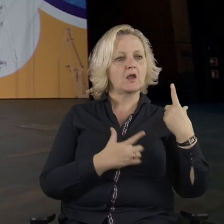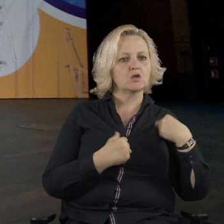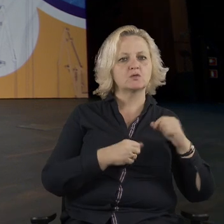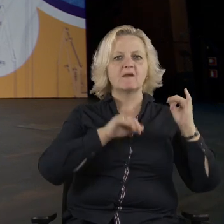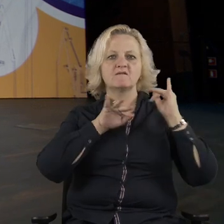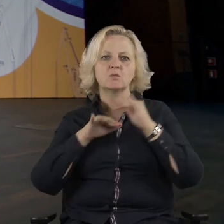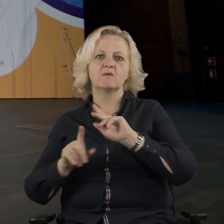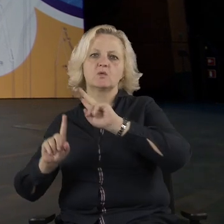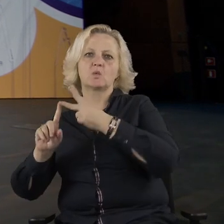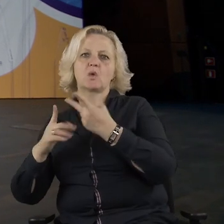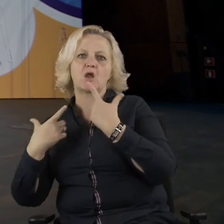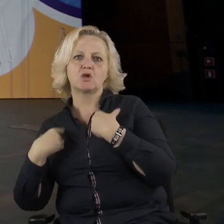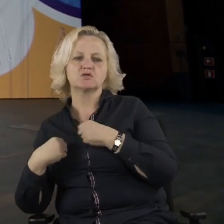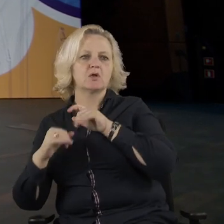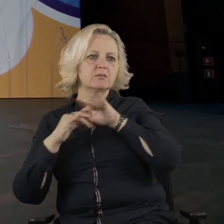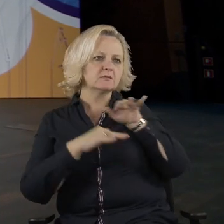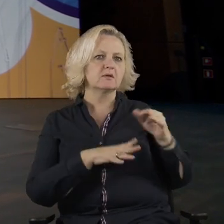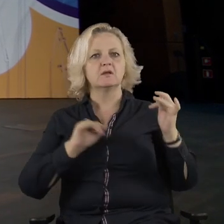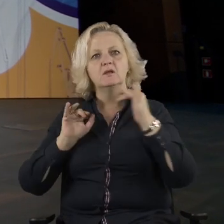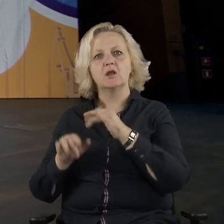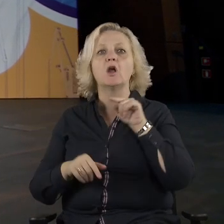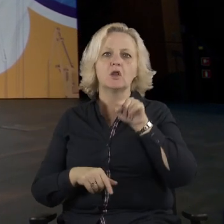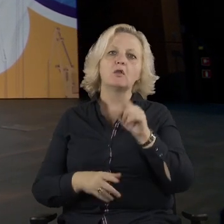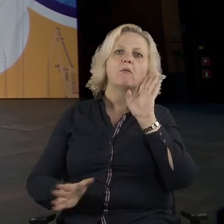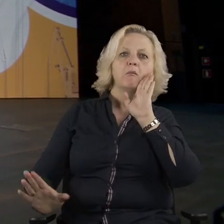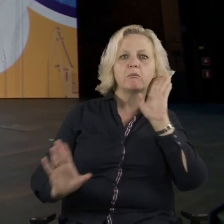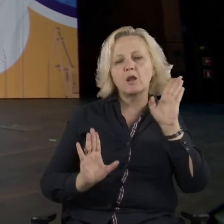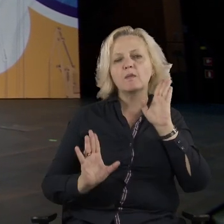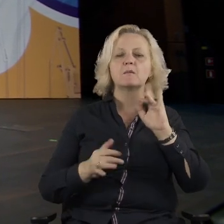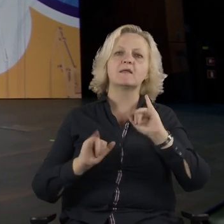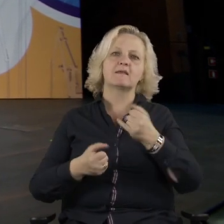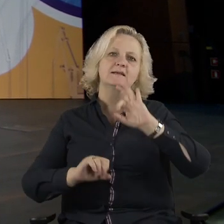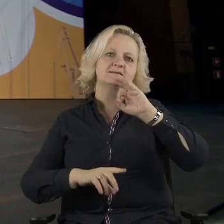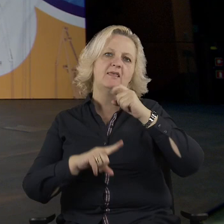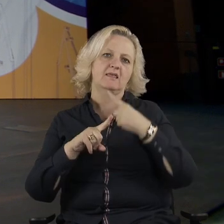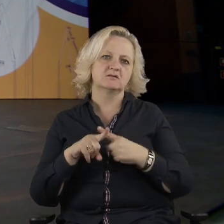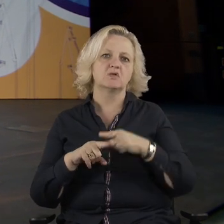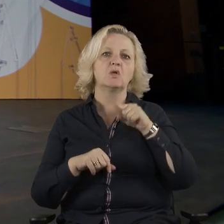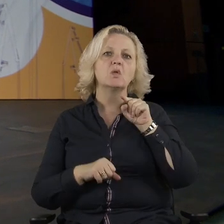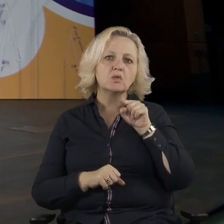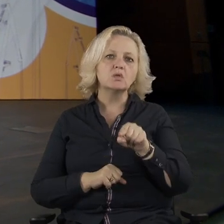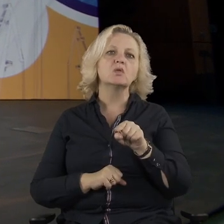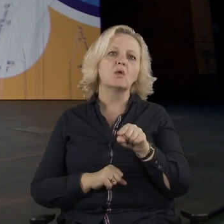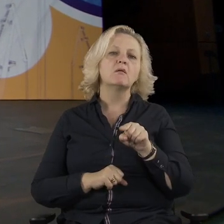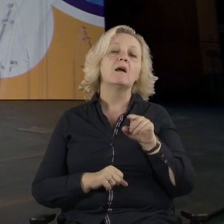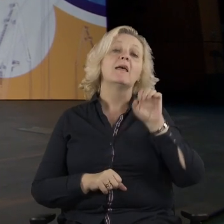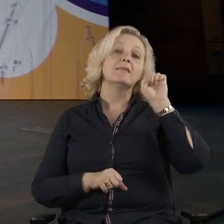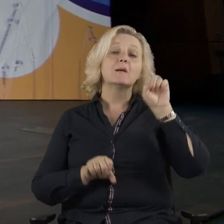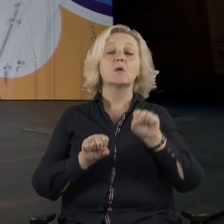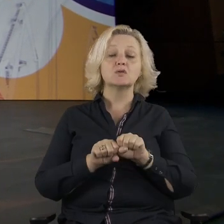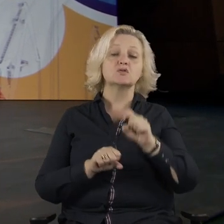sex. It's not talked about. In our democratic societies, we often pretend